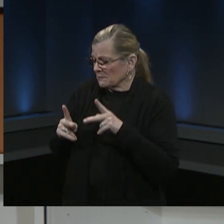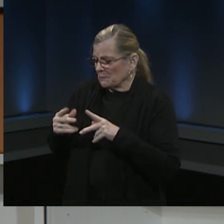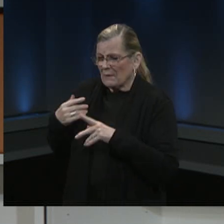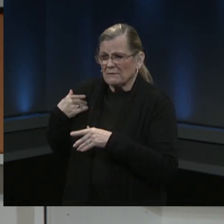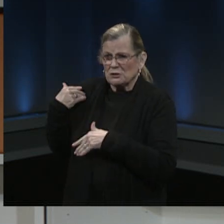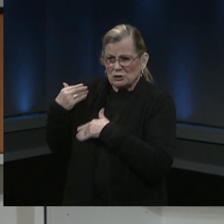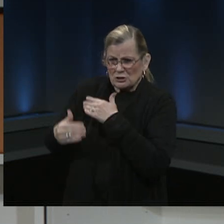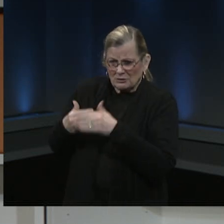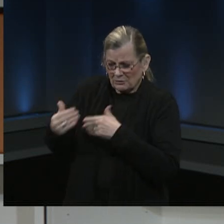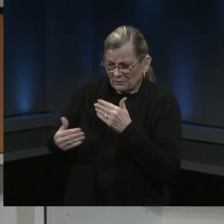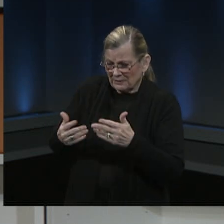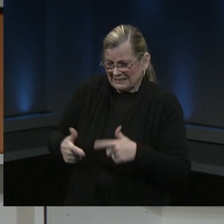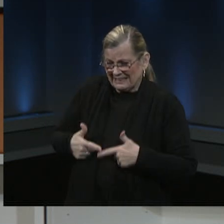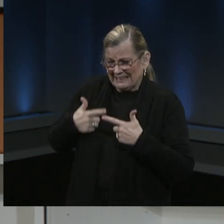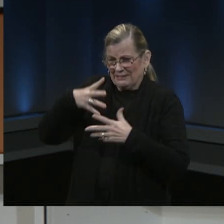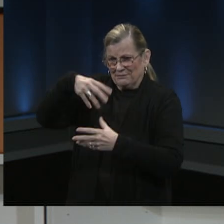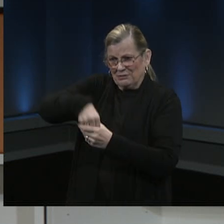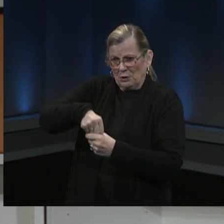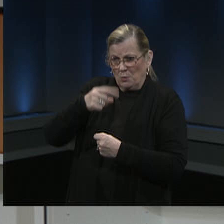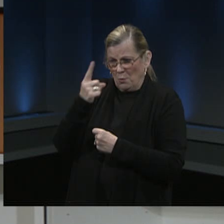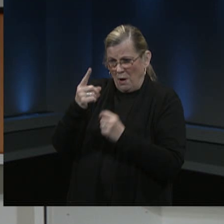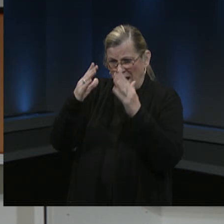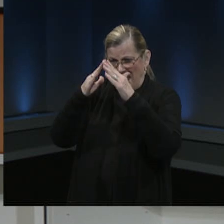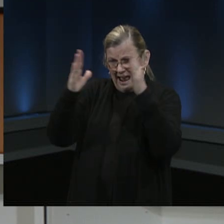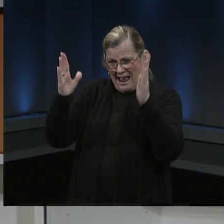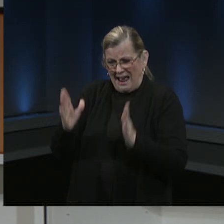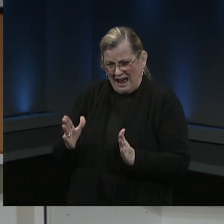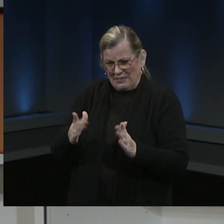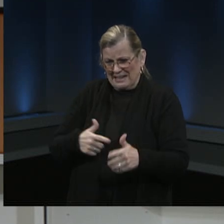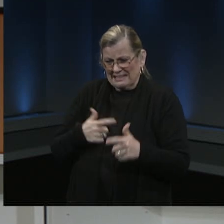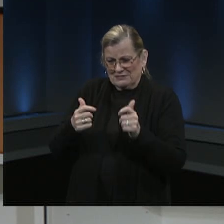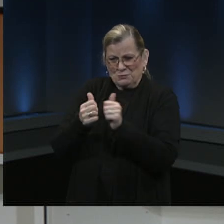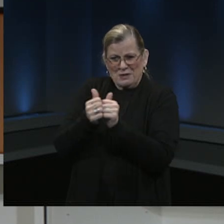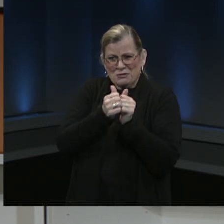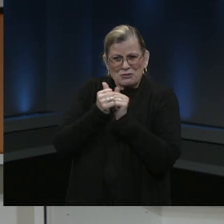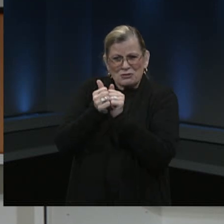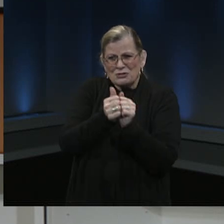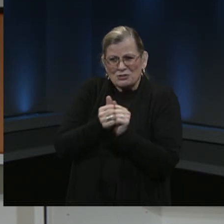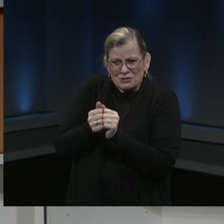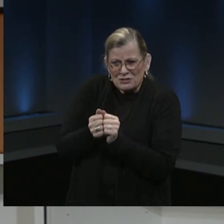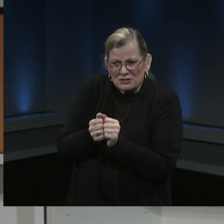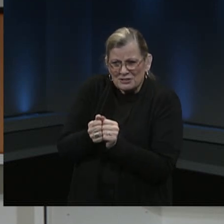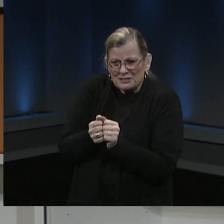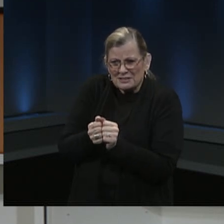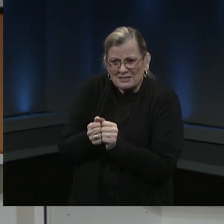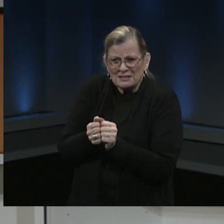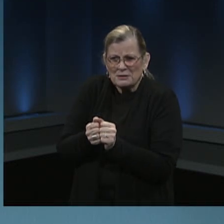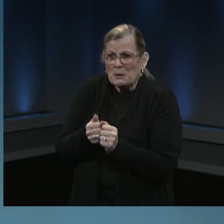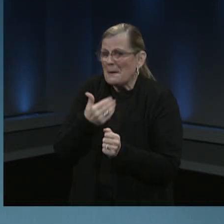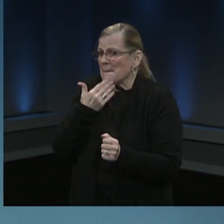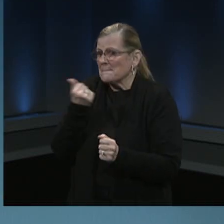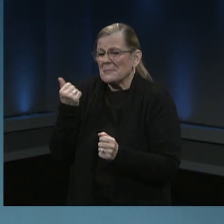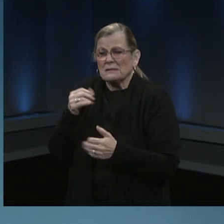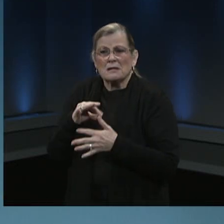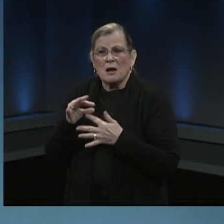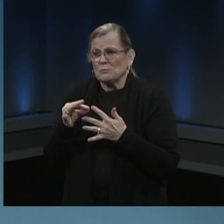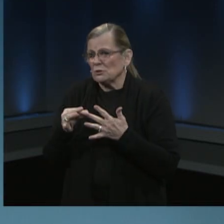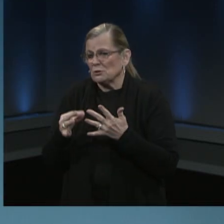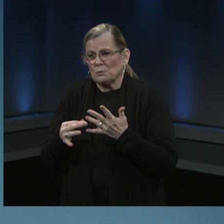close together in multifamily housing situations. What is the best answer to the question the caller has shared?